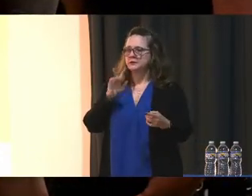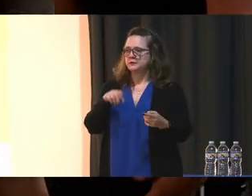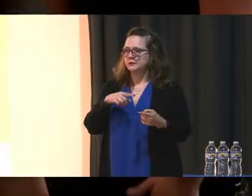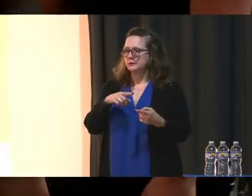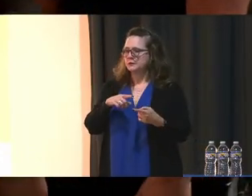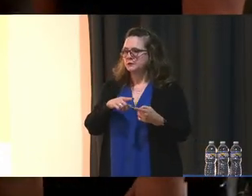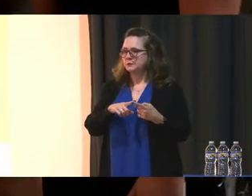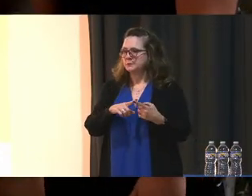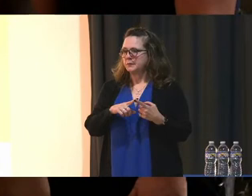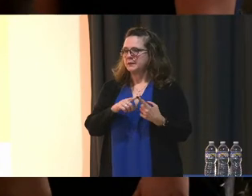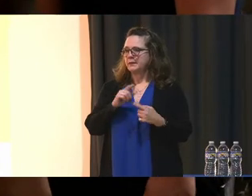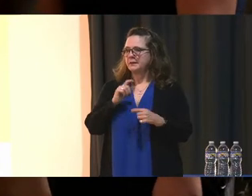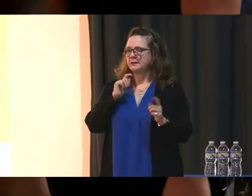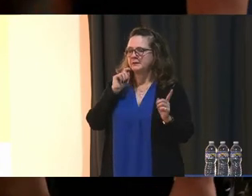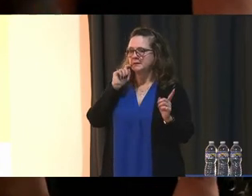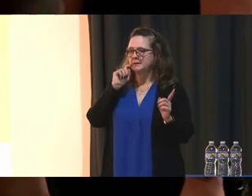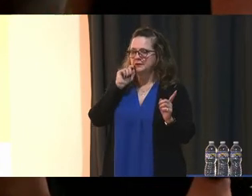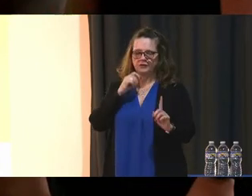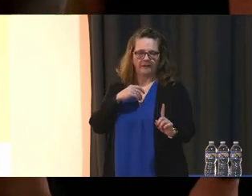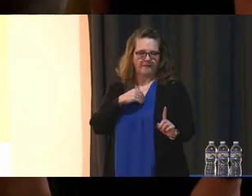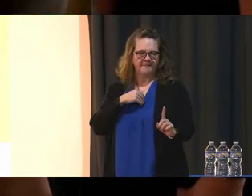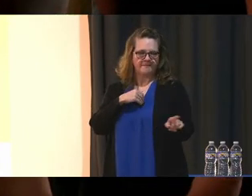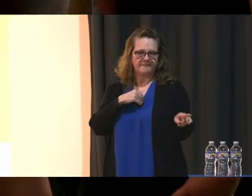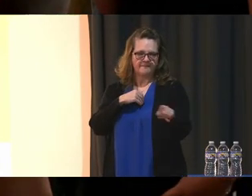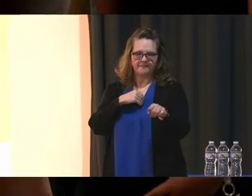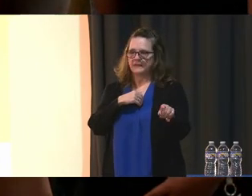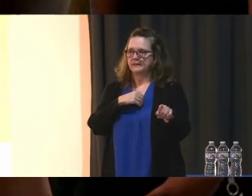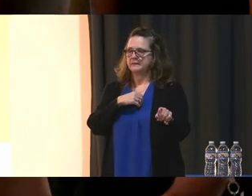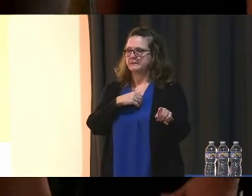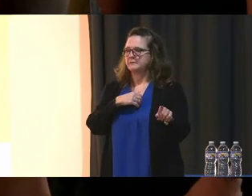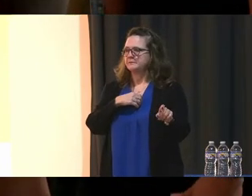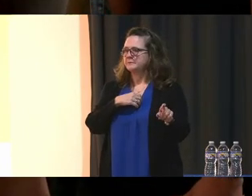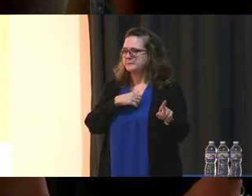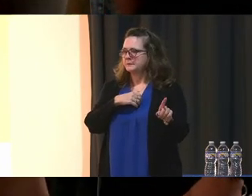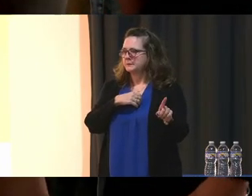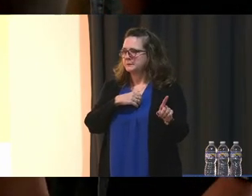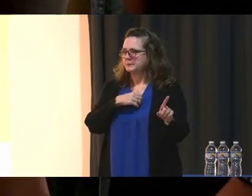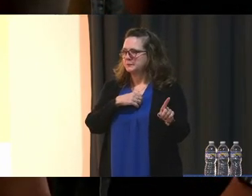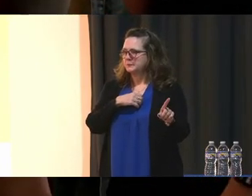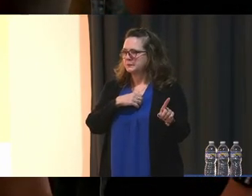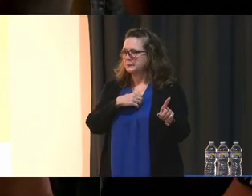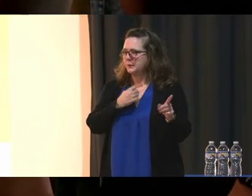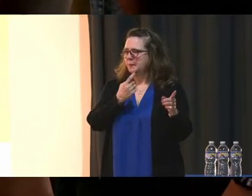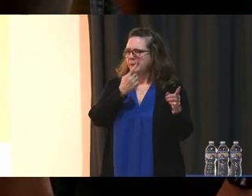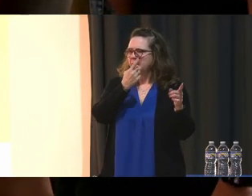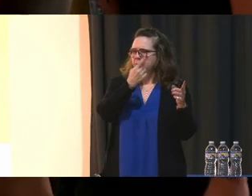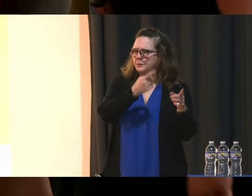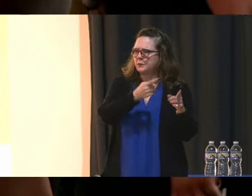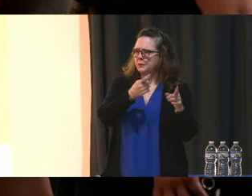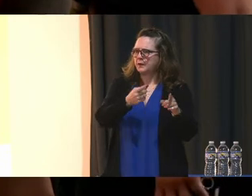teenager who she has And she said, she was talking about an experience that happened in which her